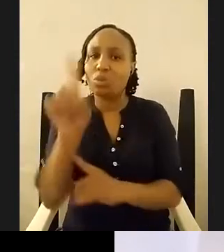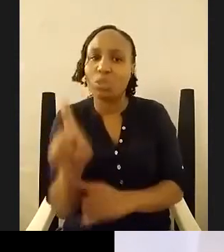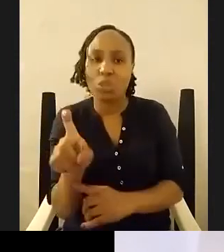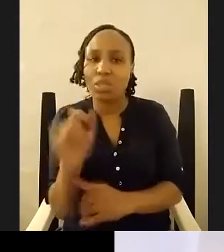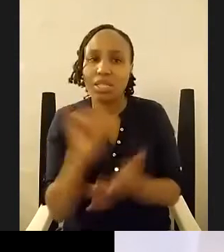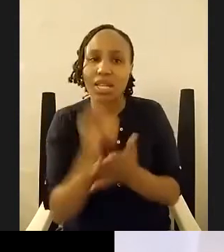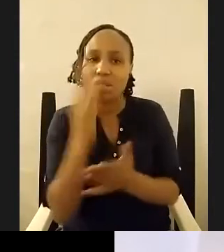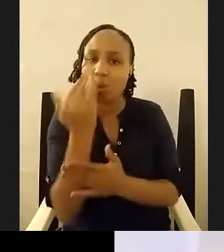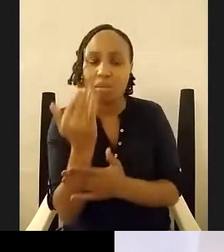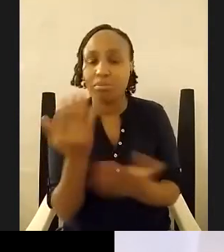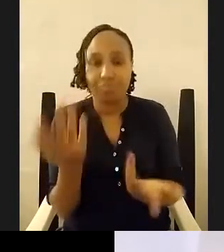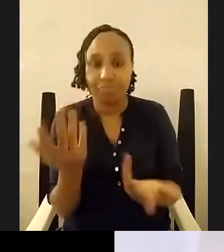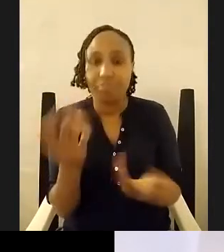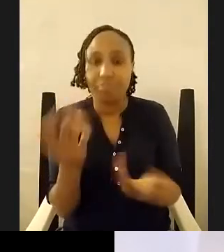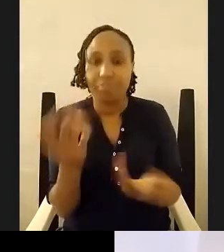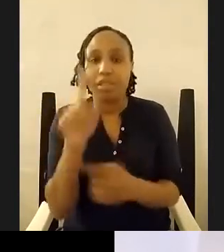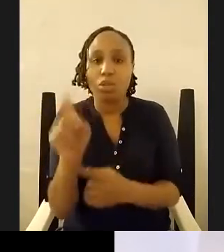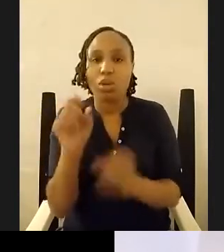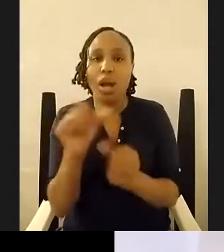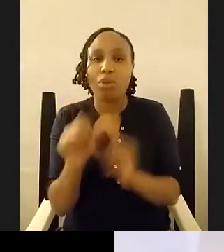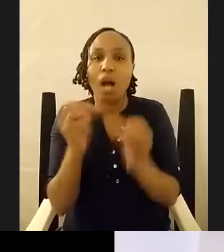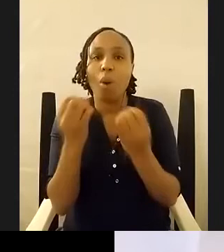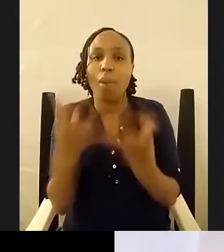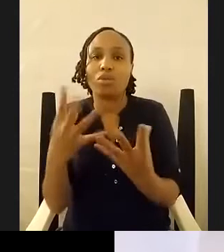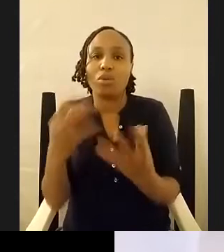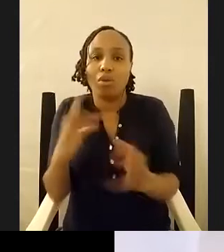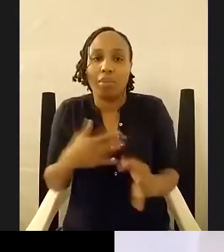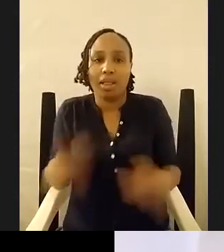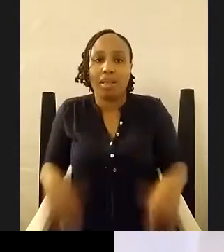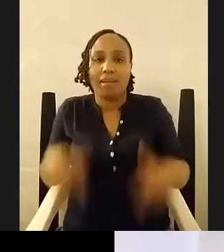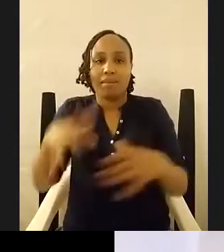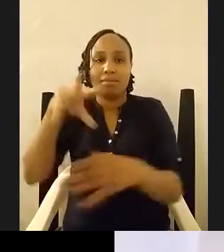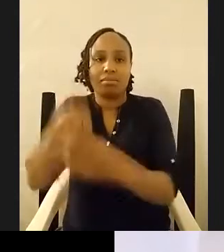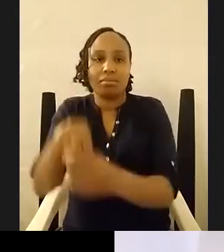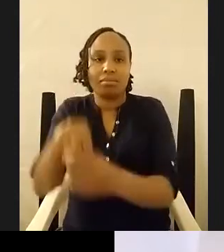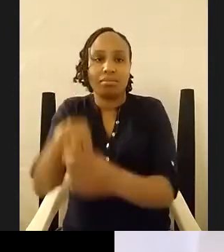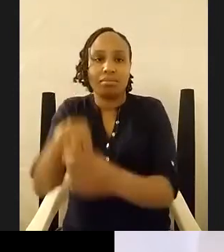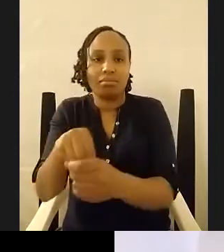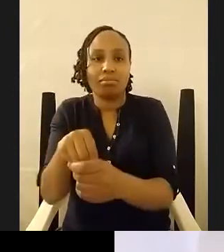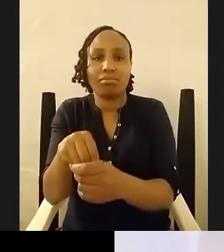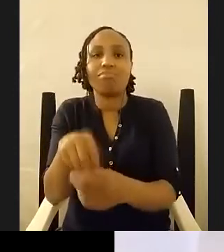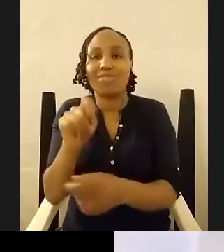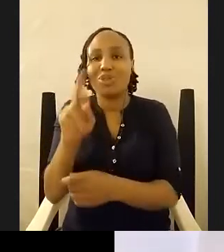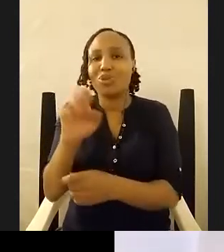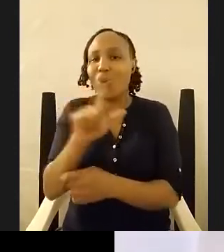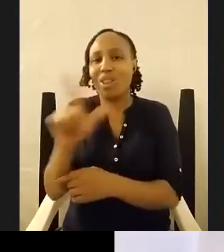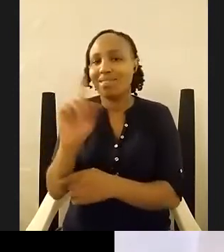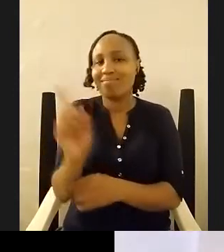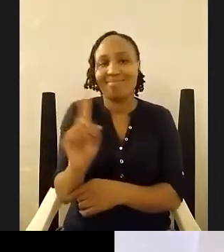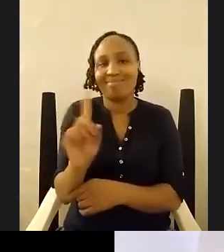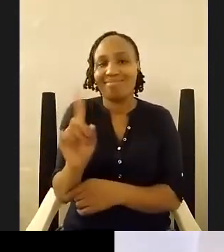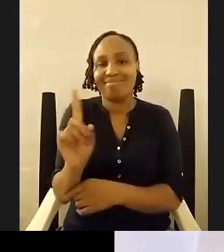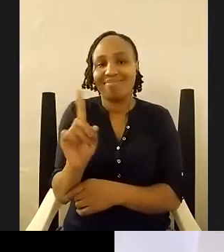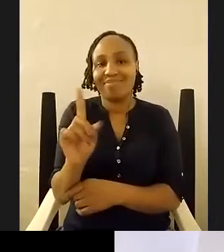how much of this was more of a troll question than no but but i mean it's such an interesting thing because